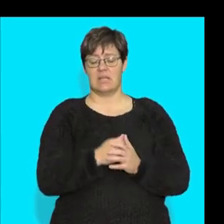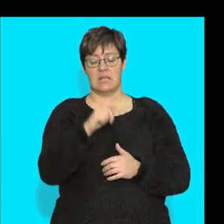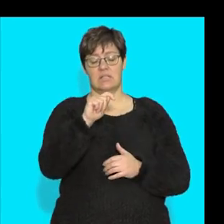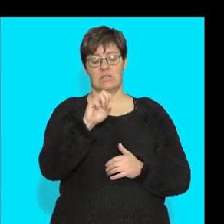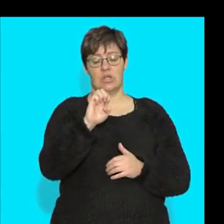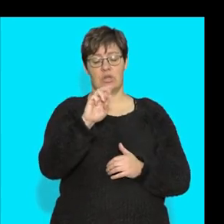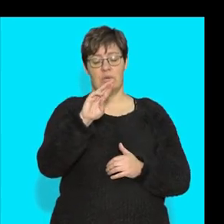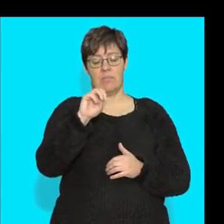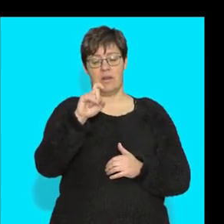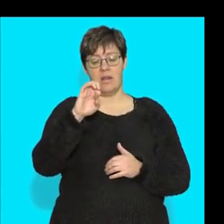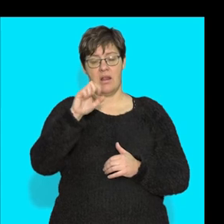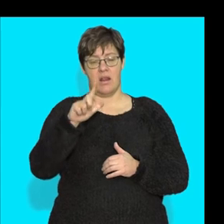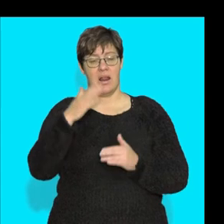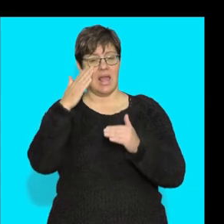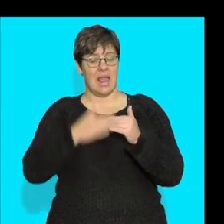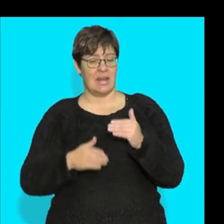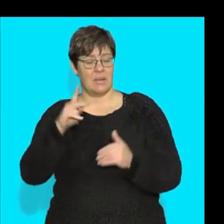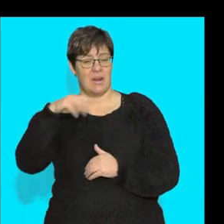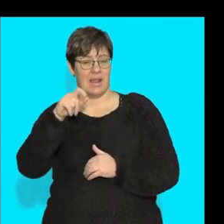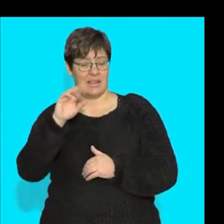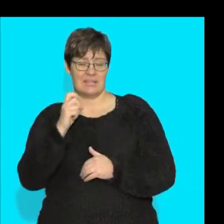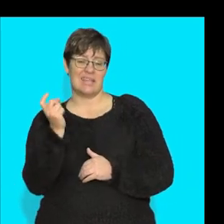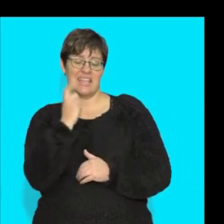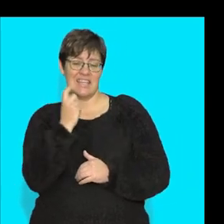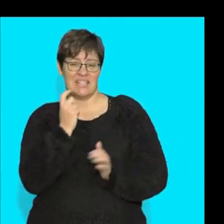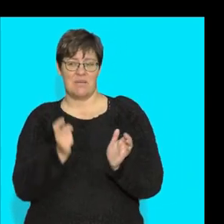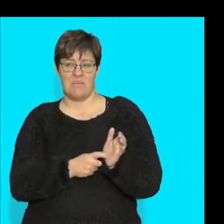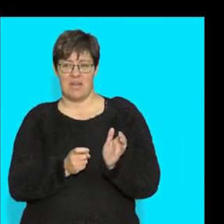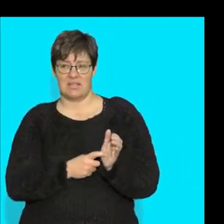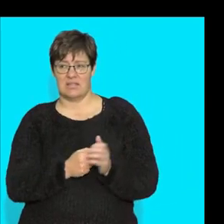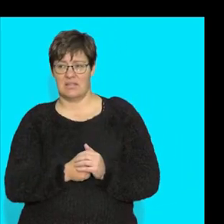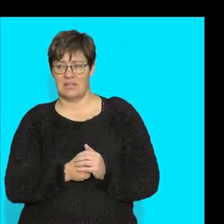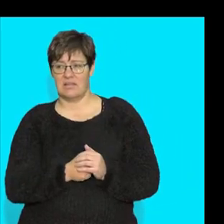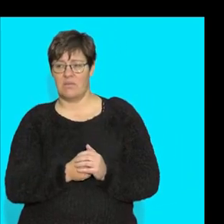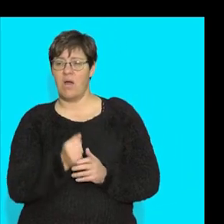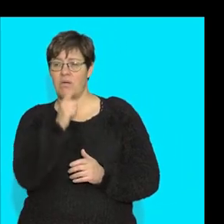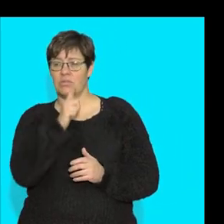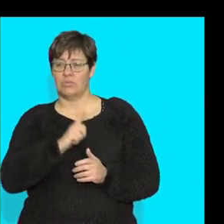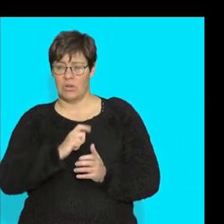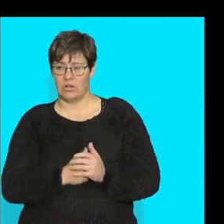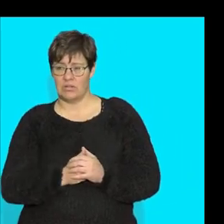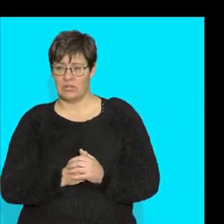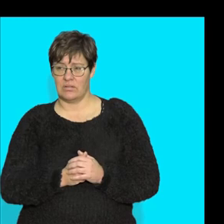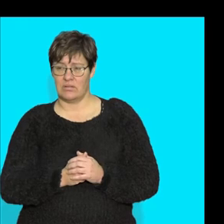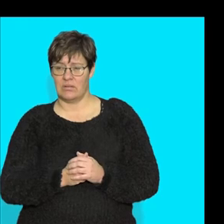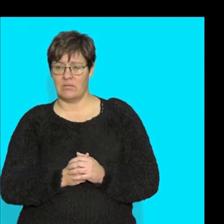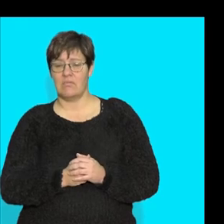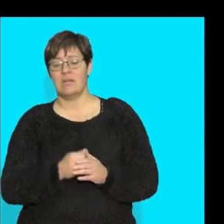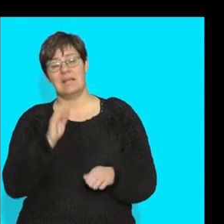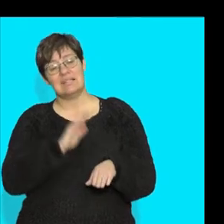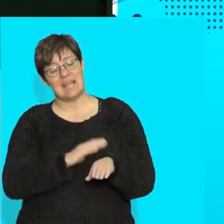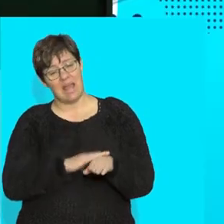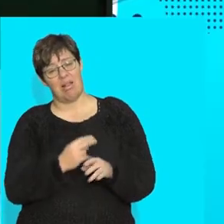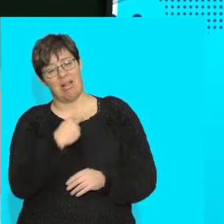how's that nice easy marks because that's what they have told me guys I know our time unfortunately